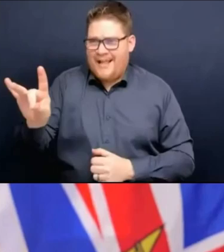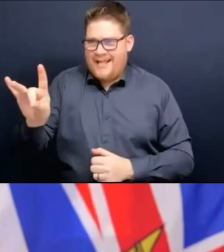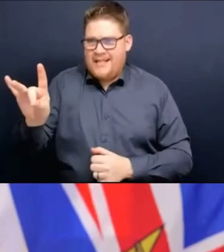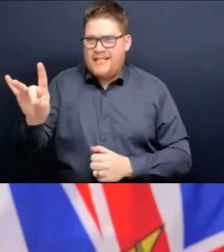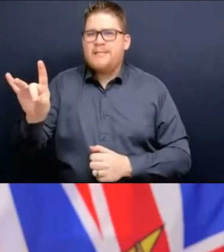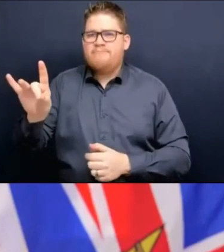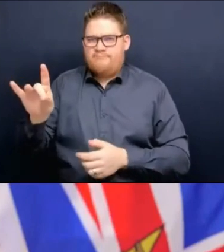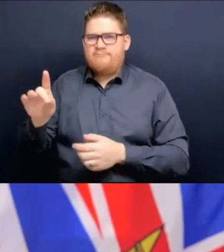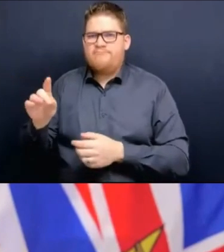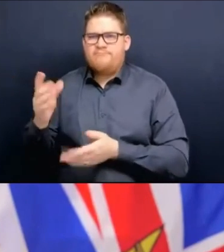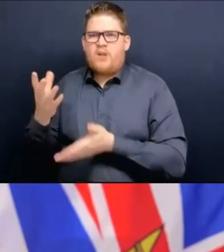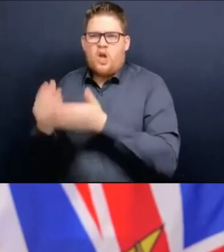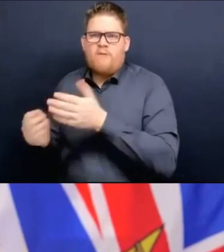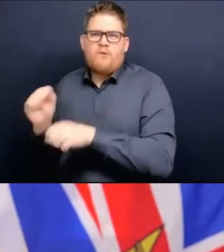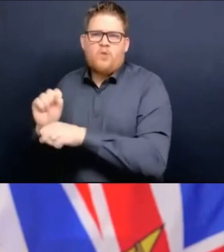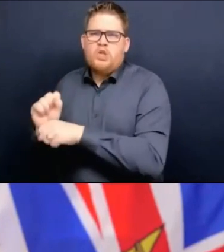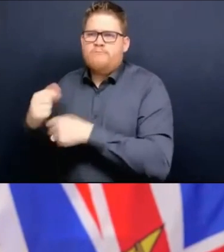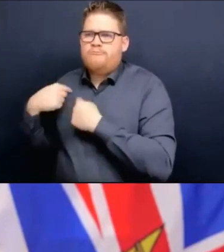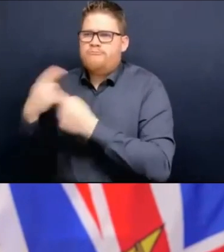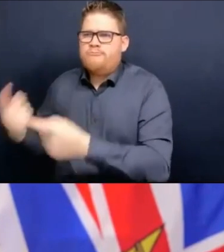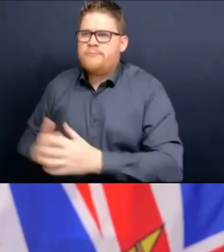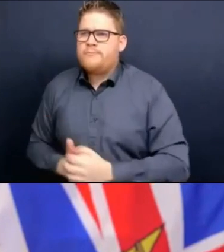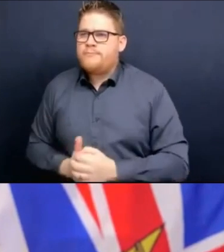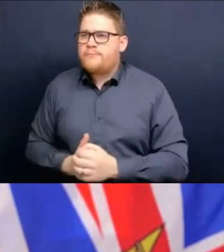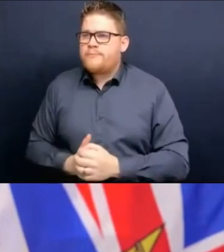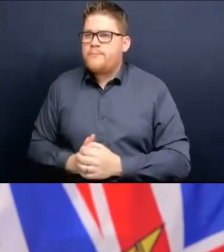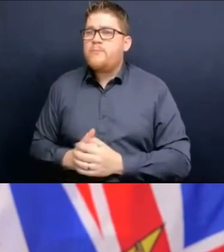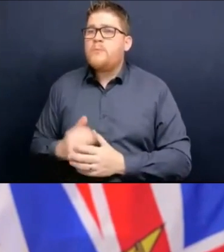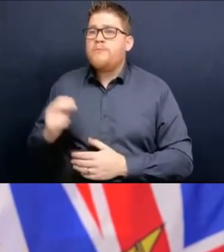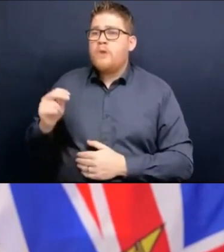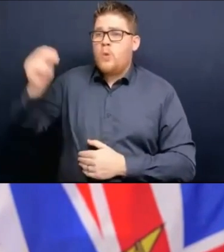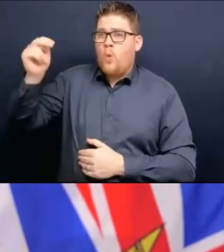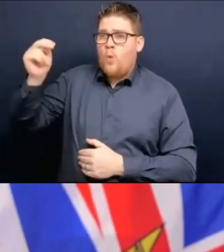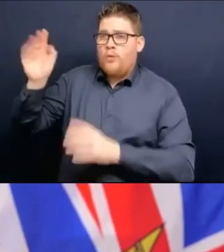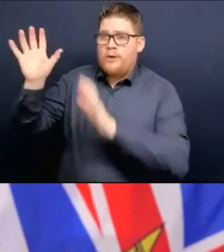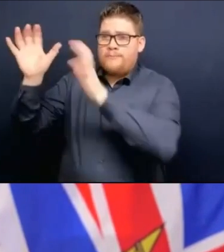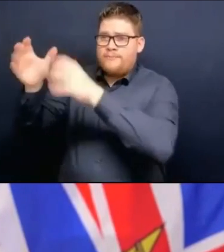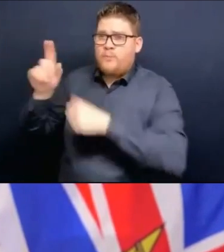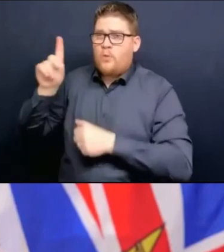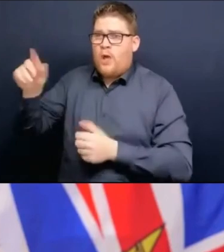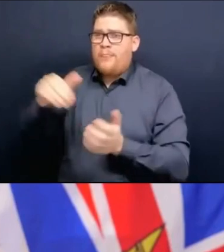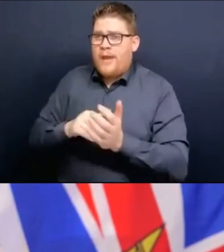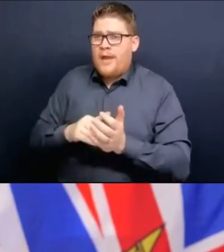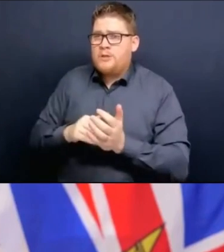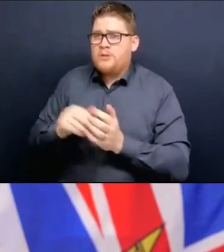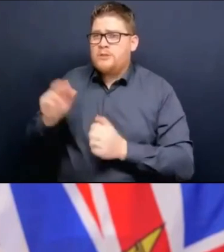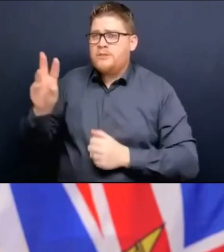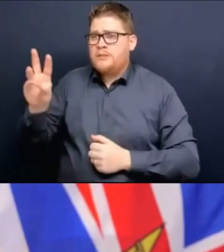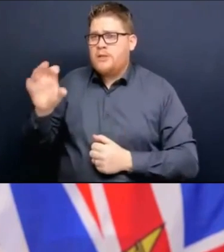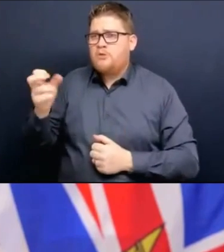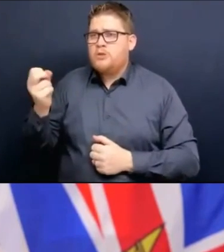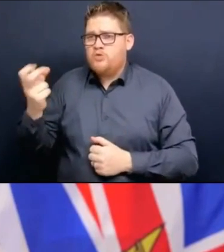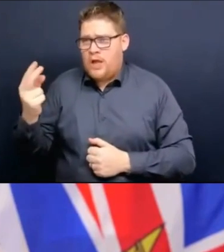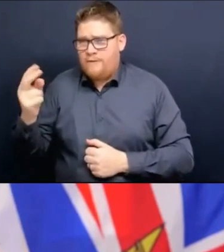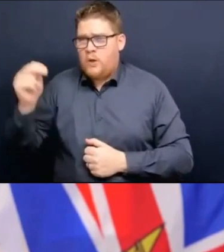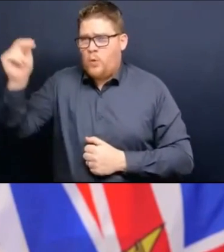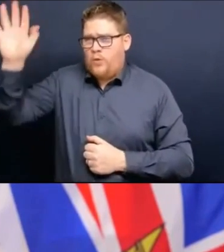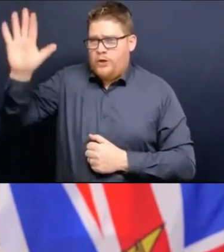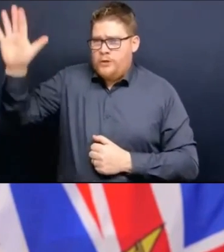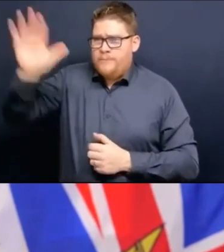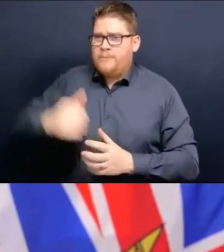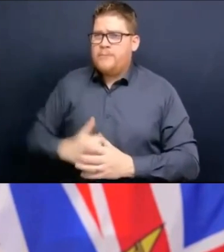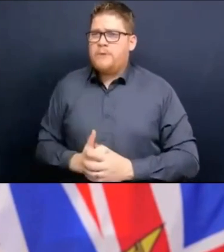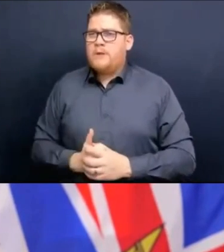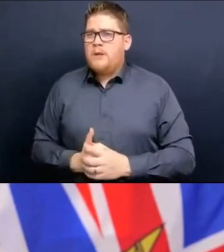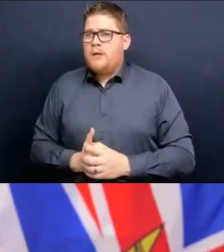,932 in Interior Health, 1,612 in Northern Health, 1,538 in